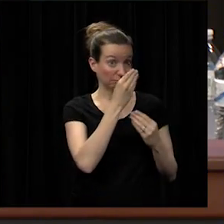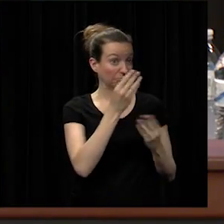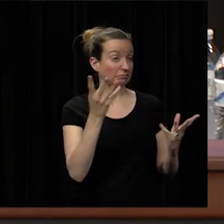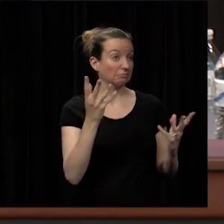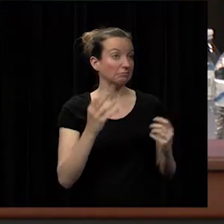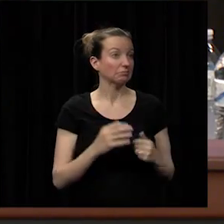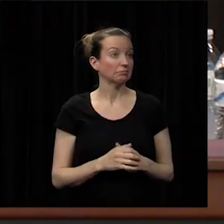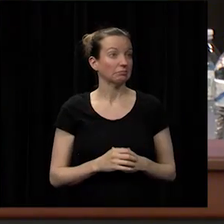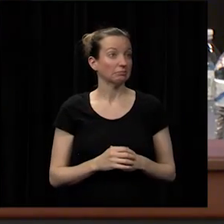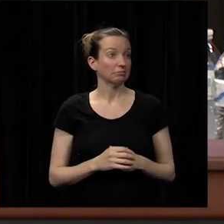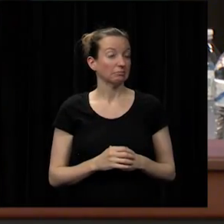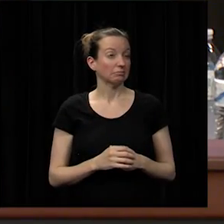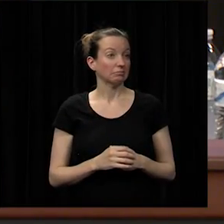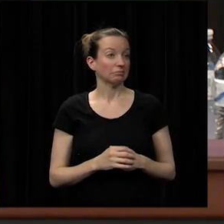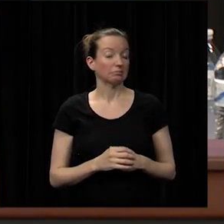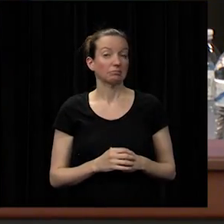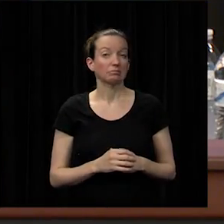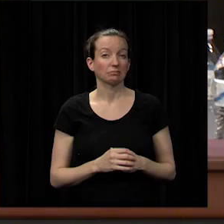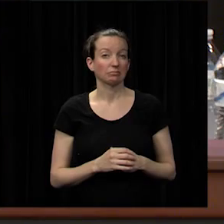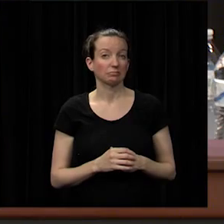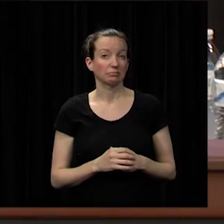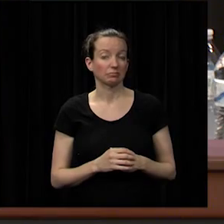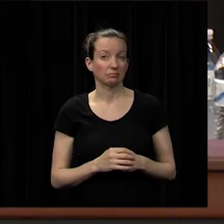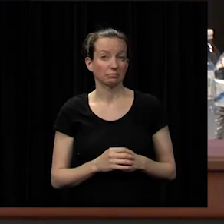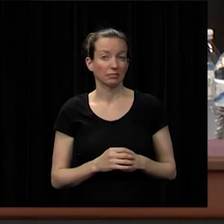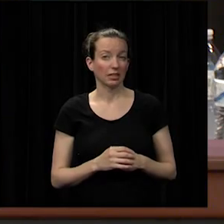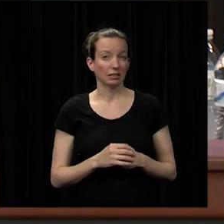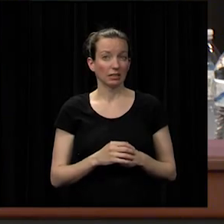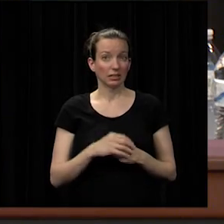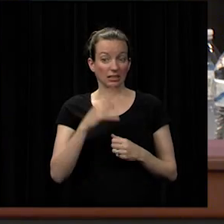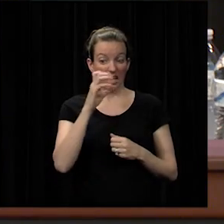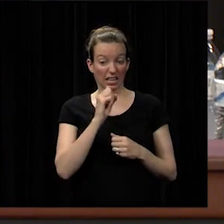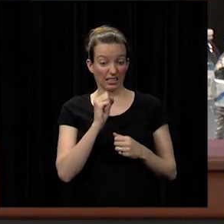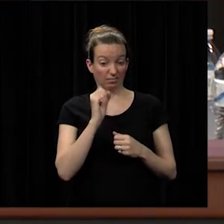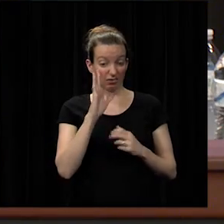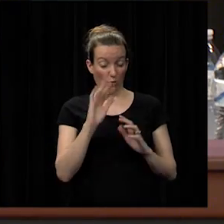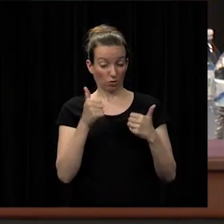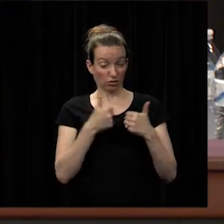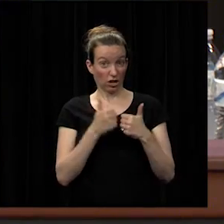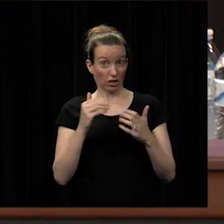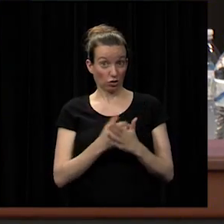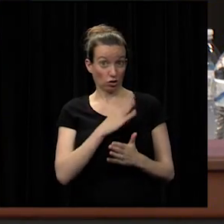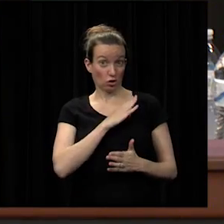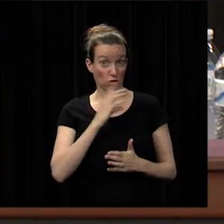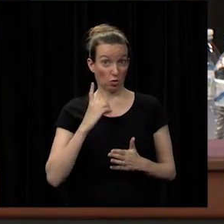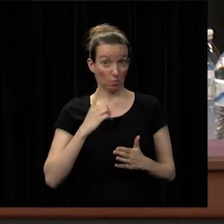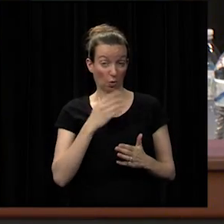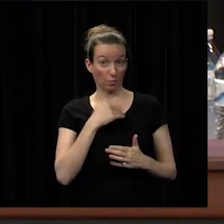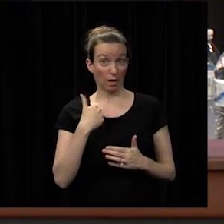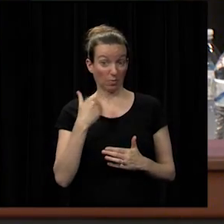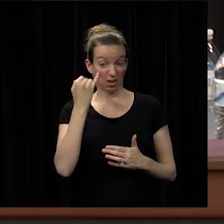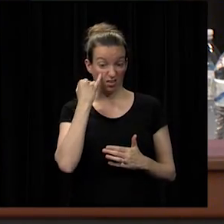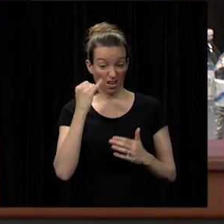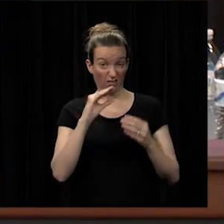um i guess from these results i guess i'd have to challenge the new board members if it goes down we'll have to know who to blame